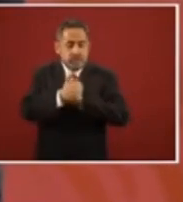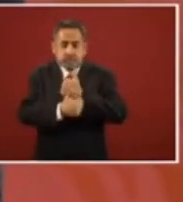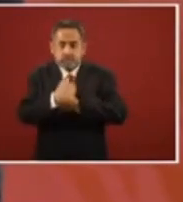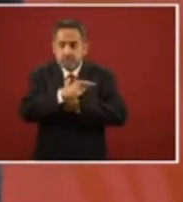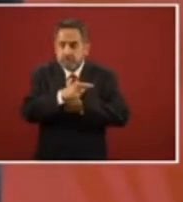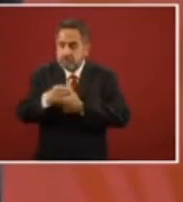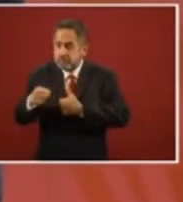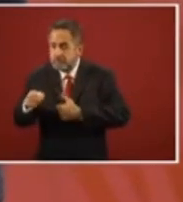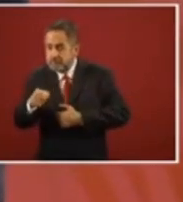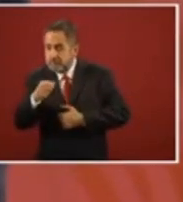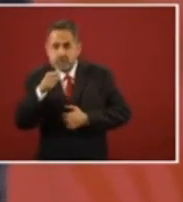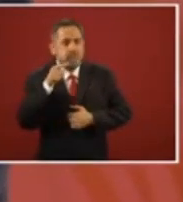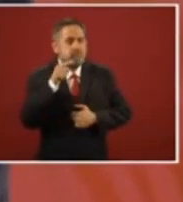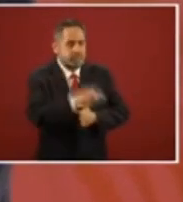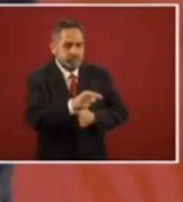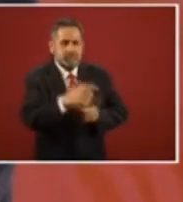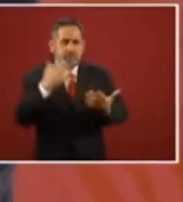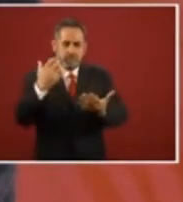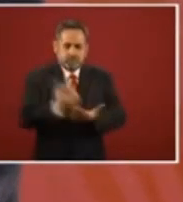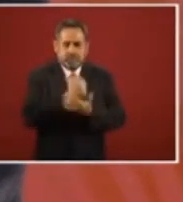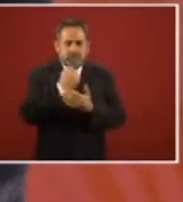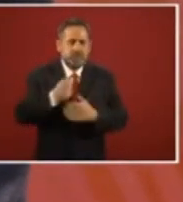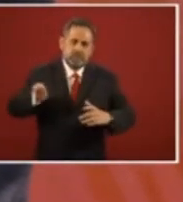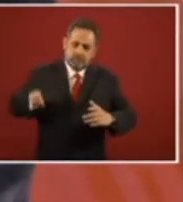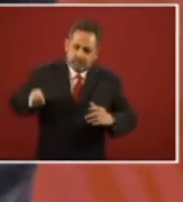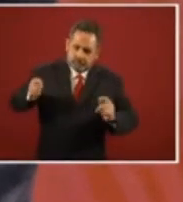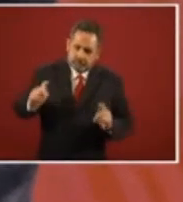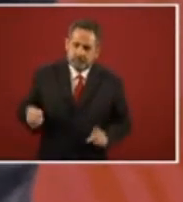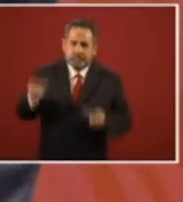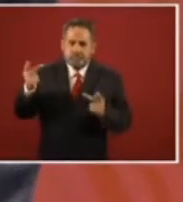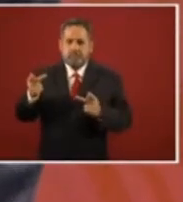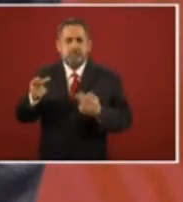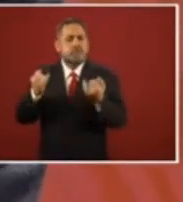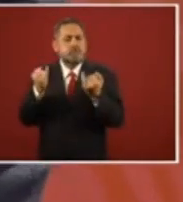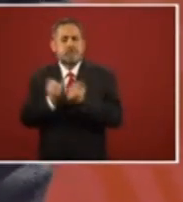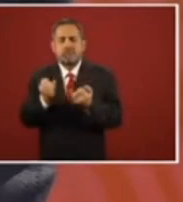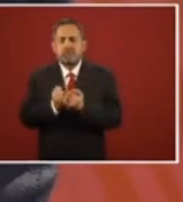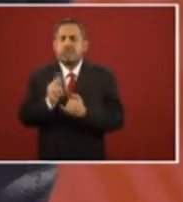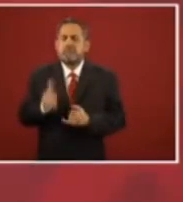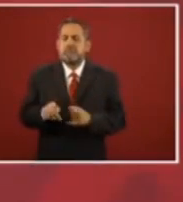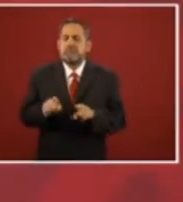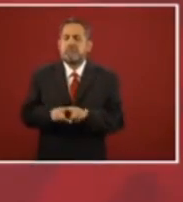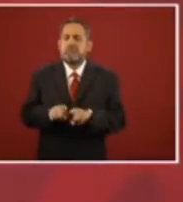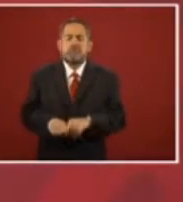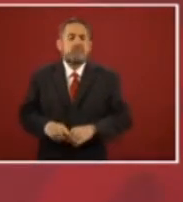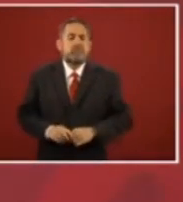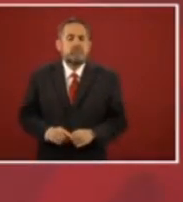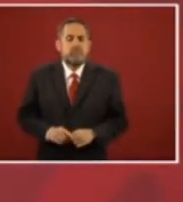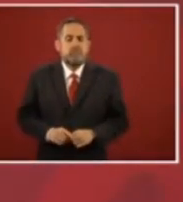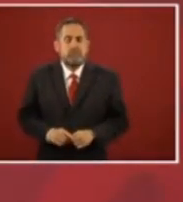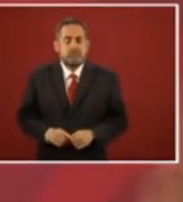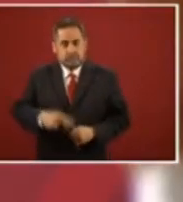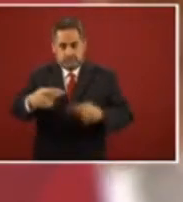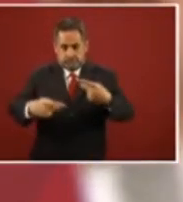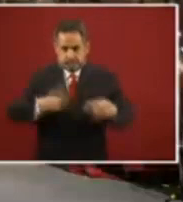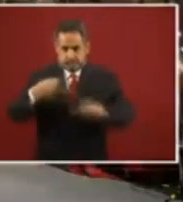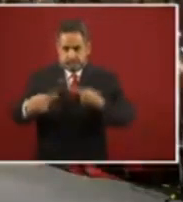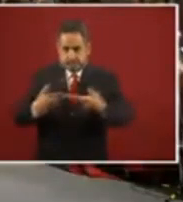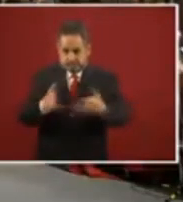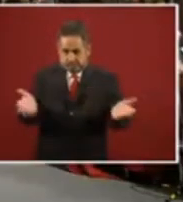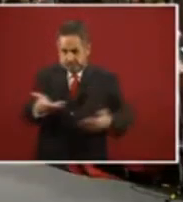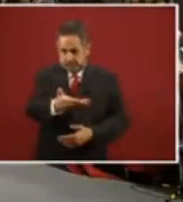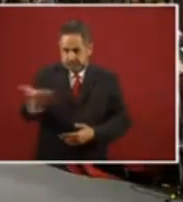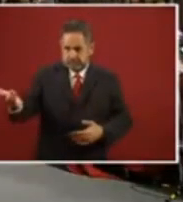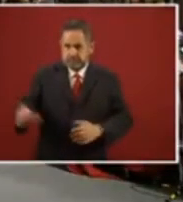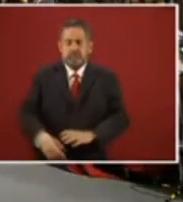the highest is the one that gives to keep the good. It'll be like that. So now we're opening the